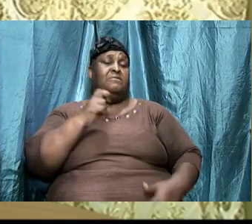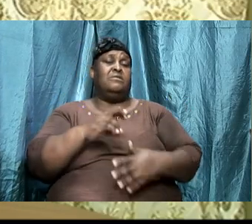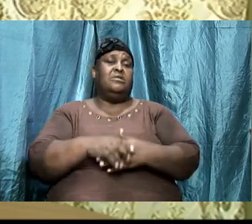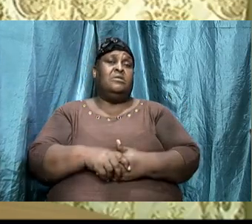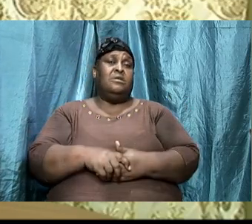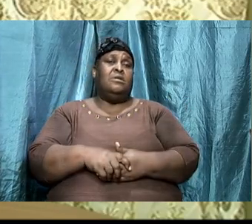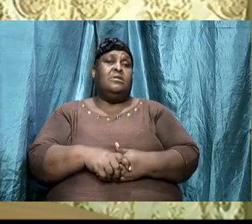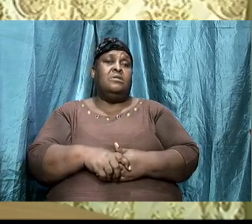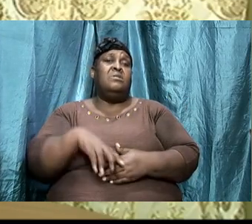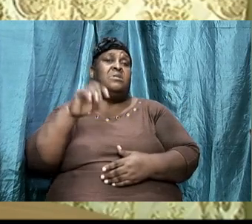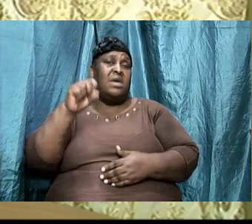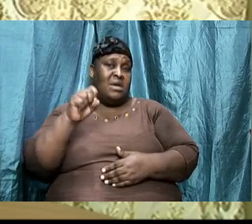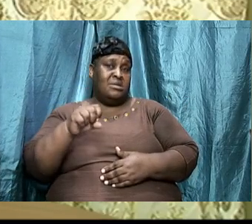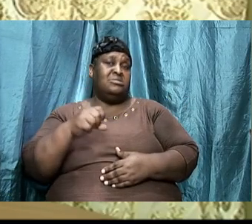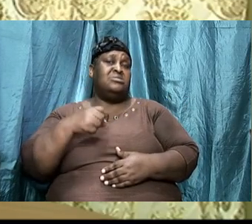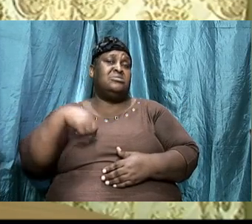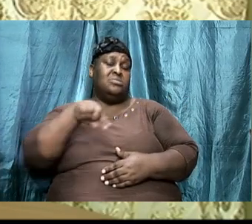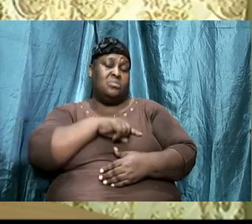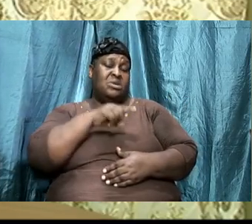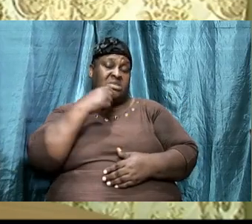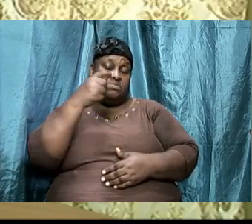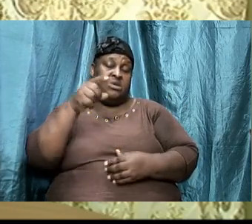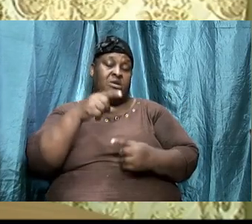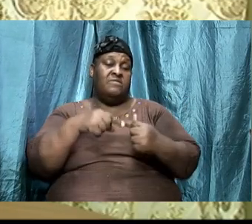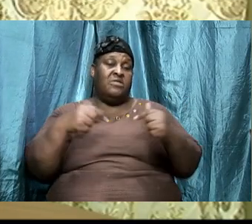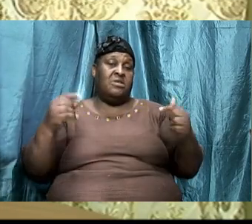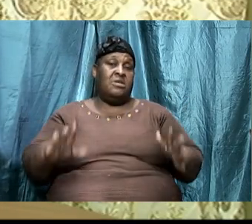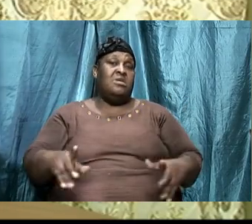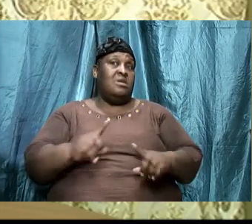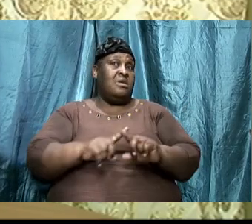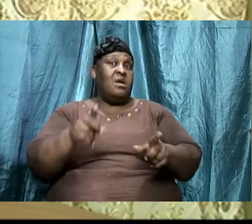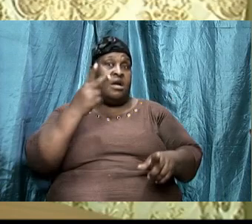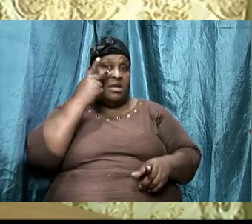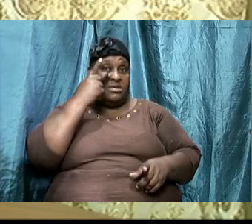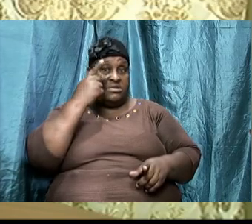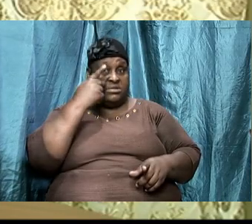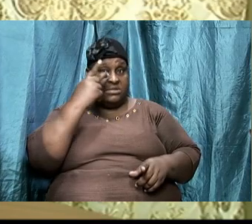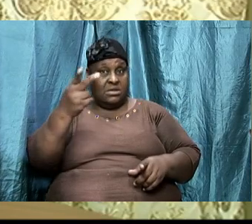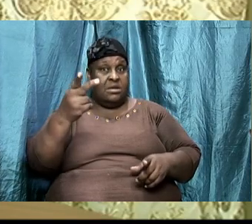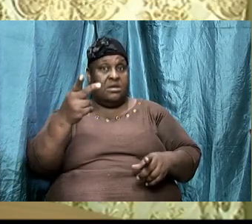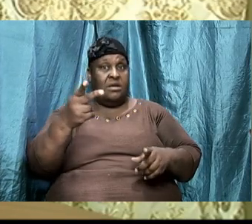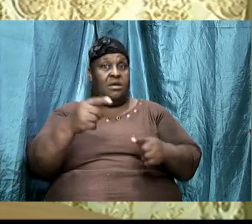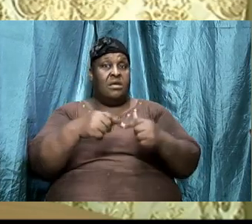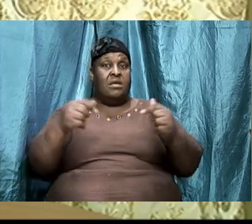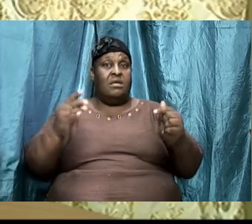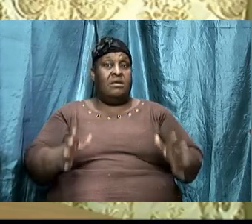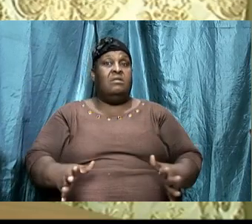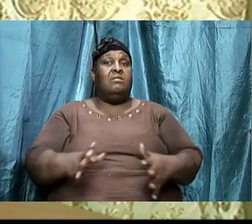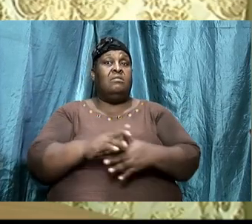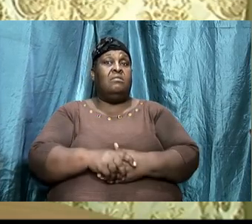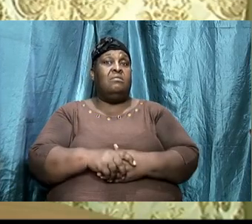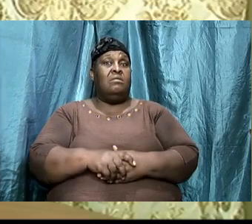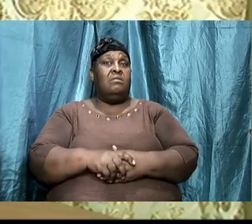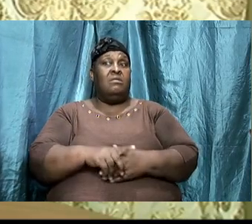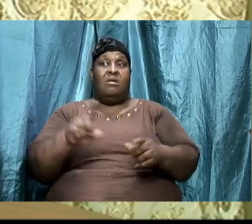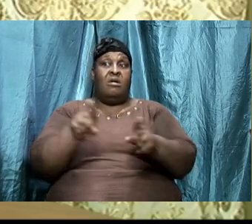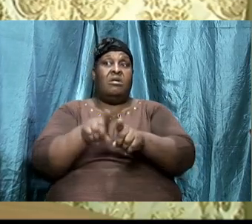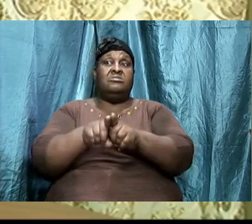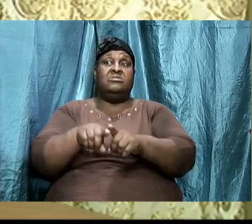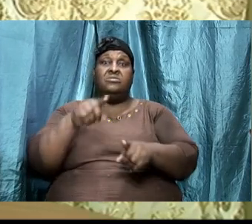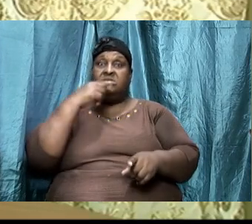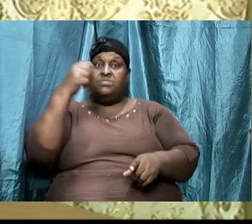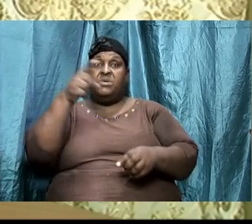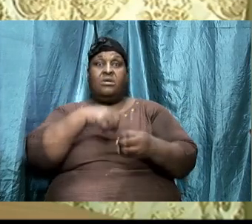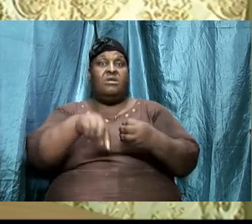Because, yes, we talk about an enemy, and we can't see the enemy, but we also talk about a God, but we can't see that God. But